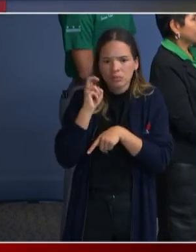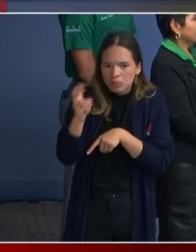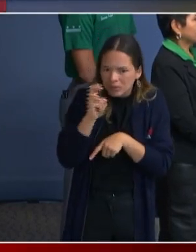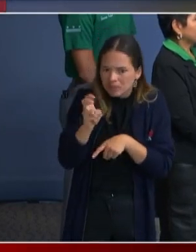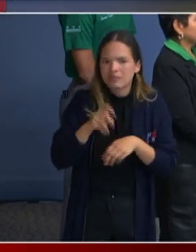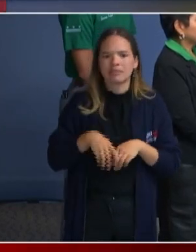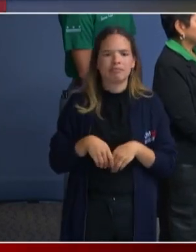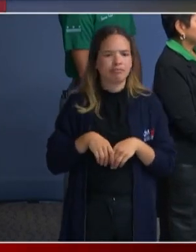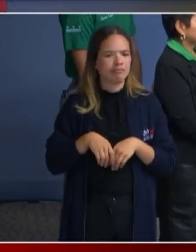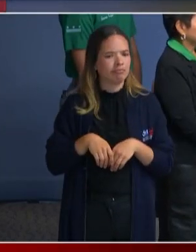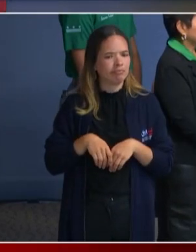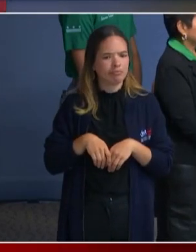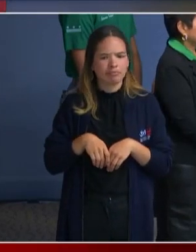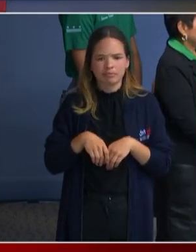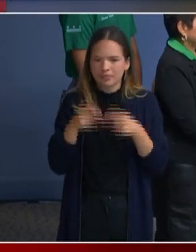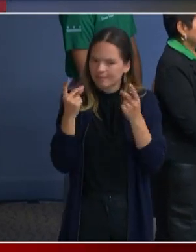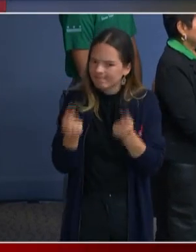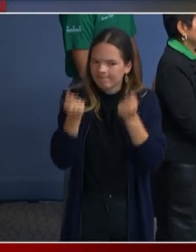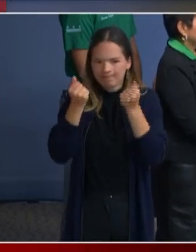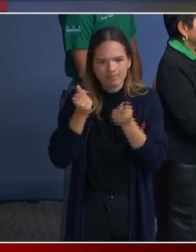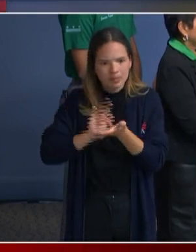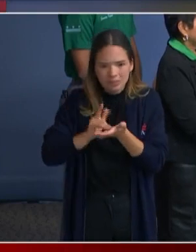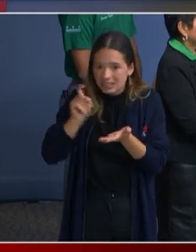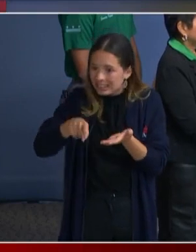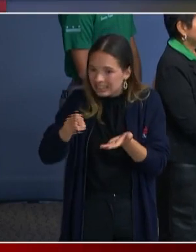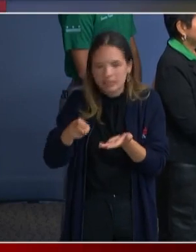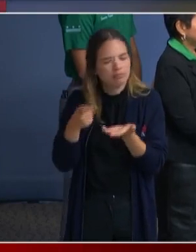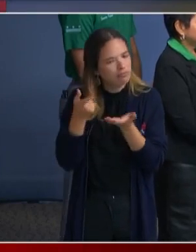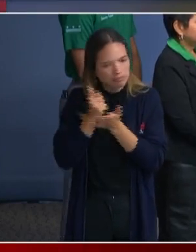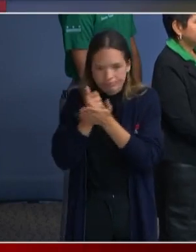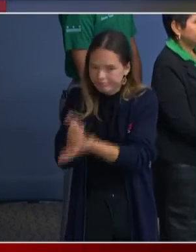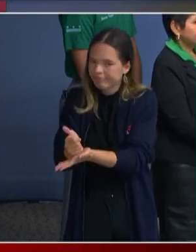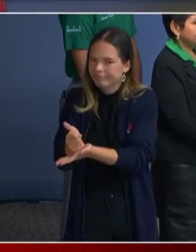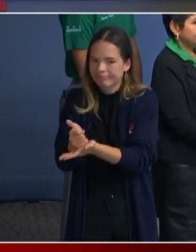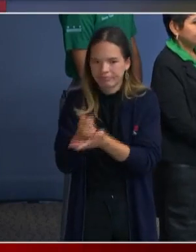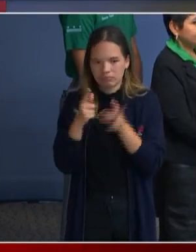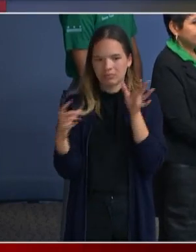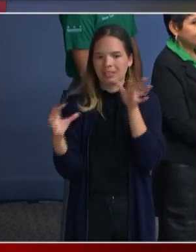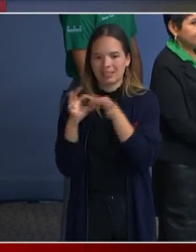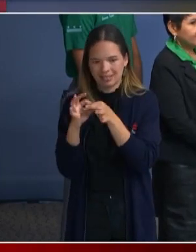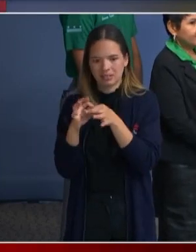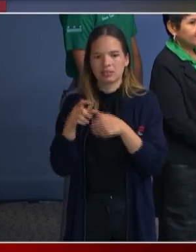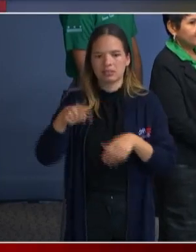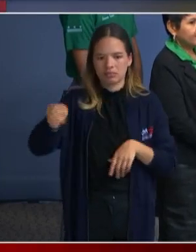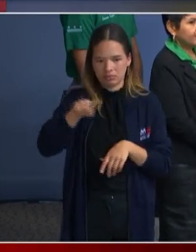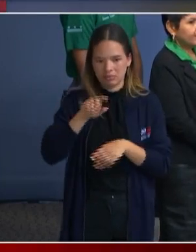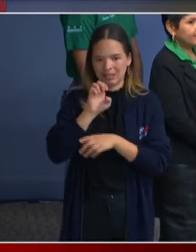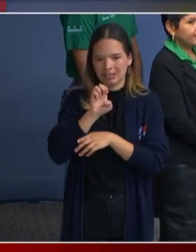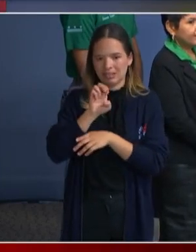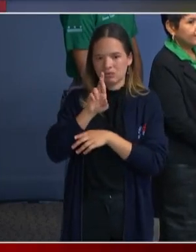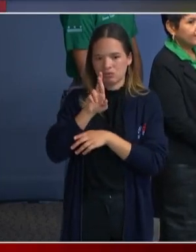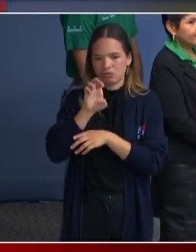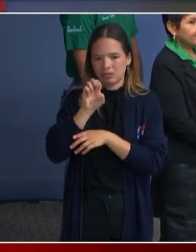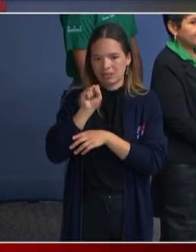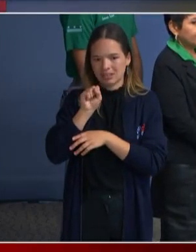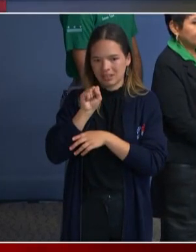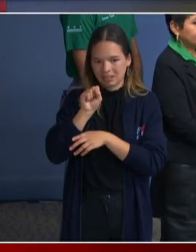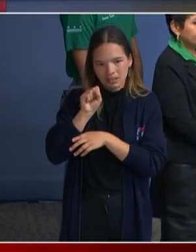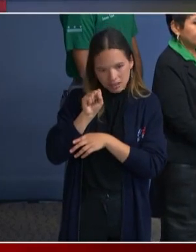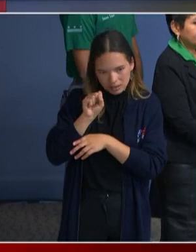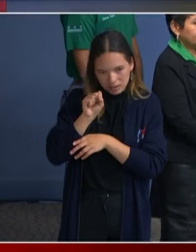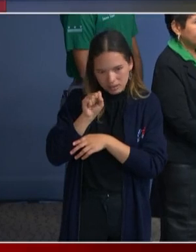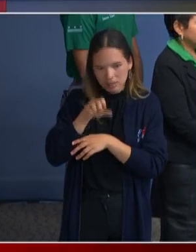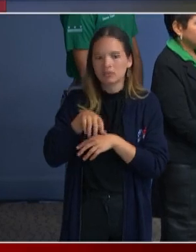needs, transportation to connect people to resettlement services and the like. We are